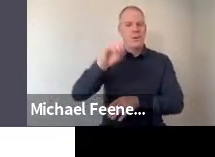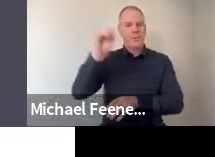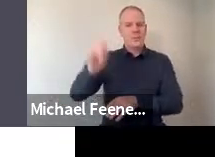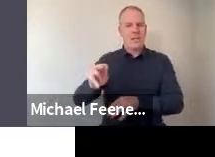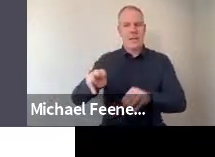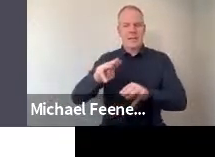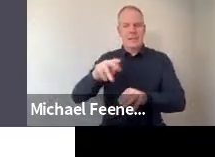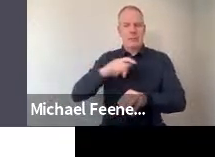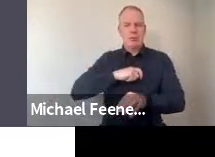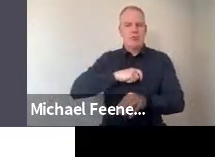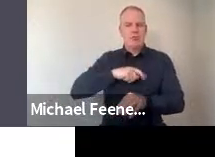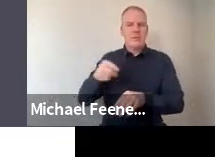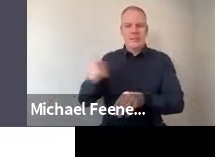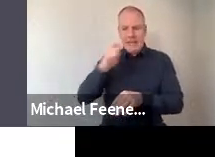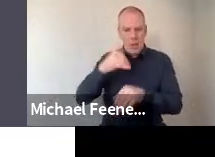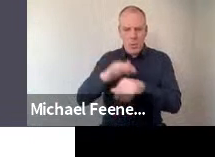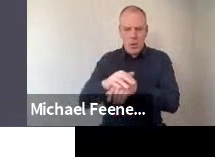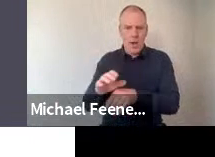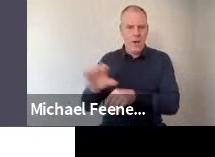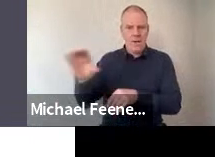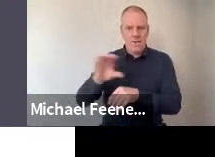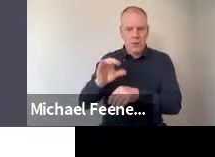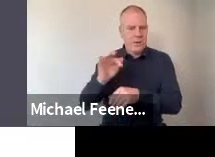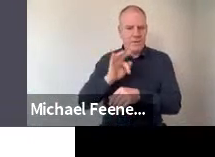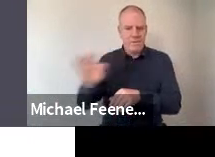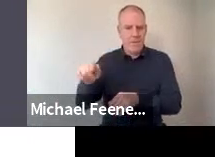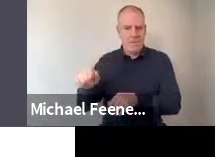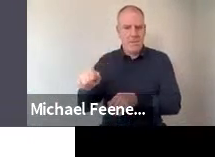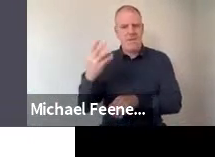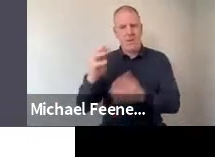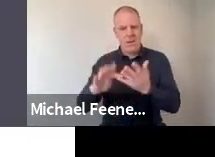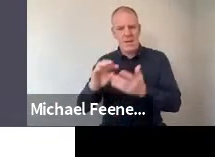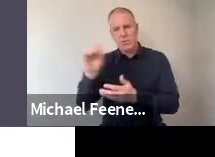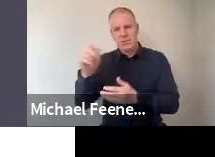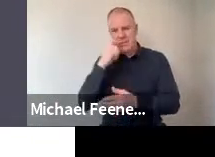distrust on this point, and 49% trust.